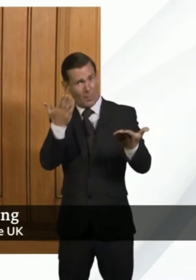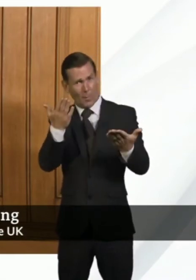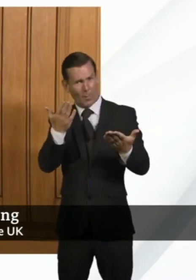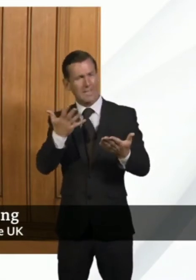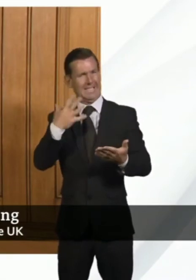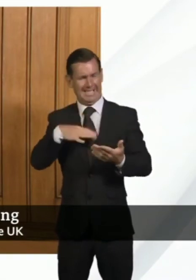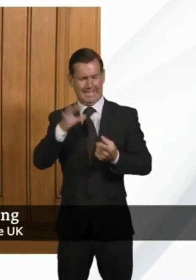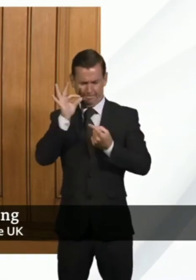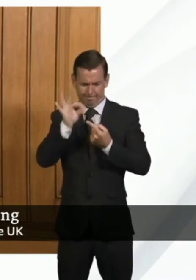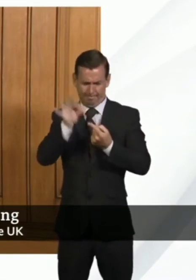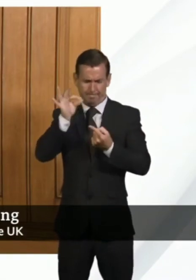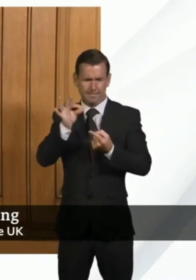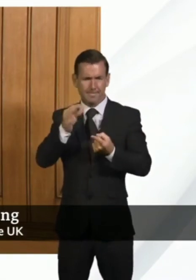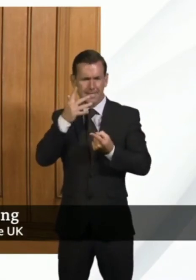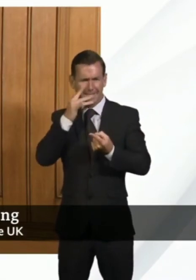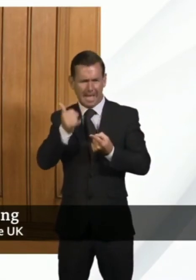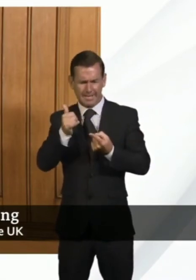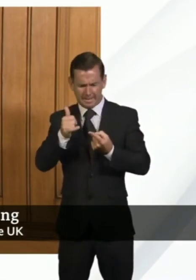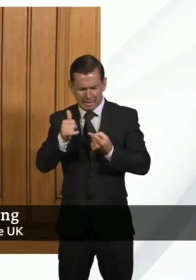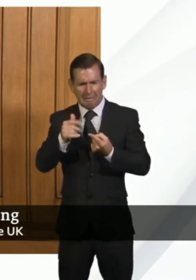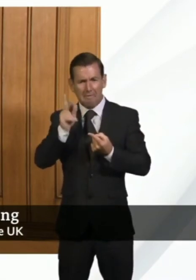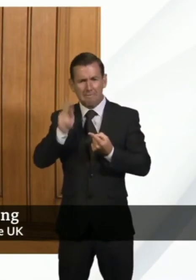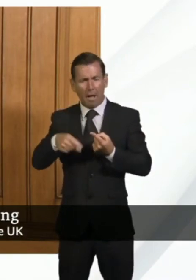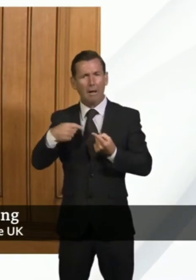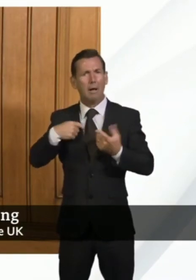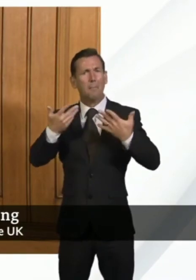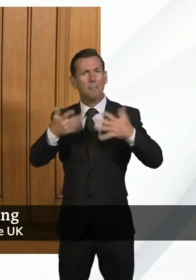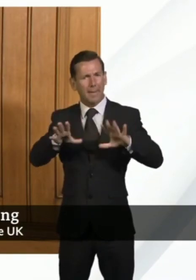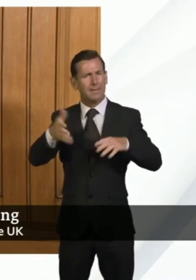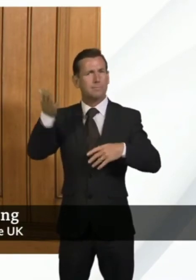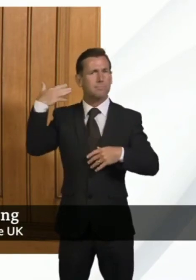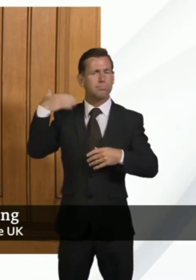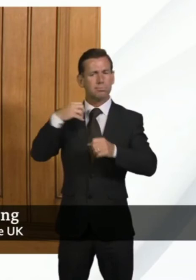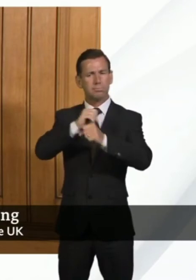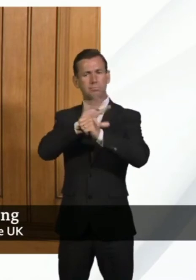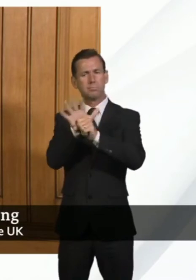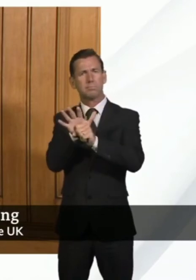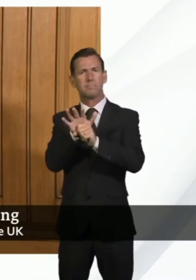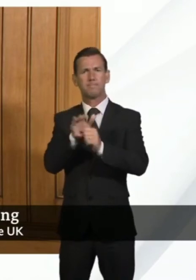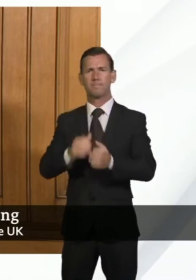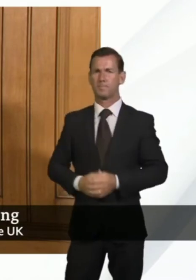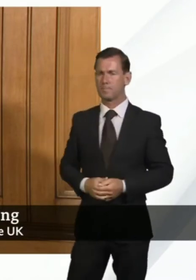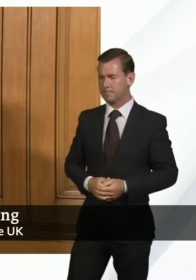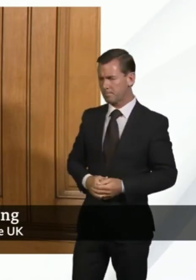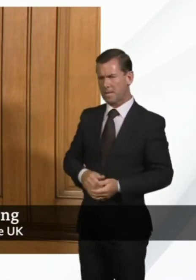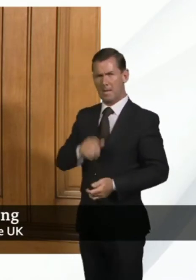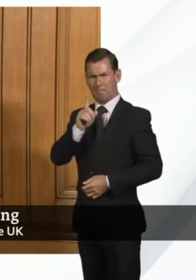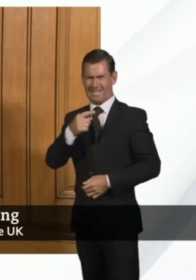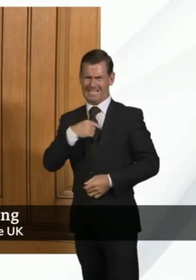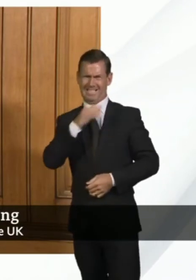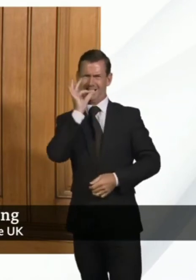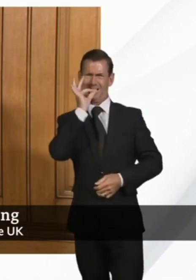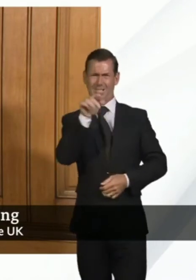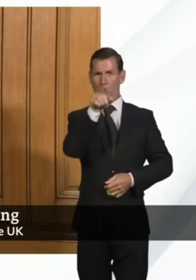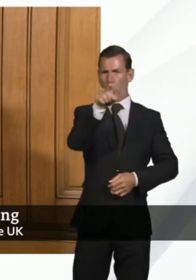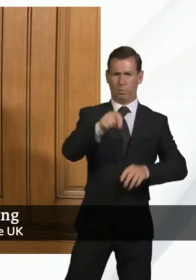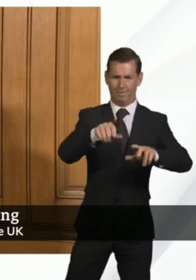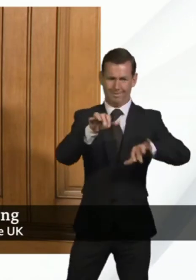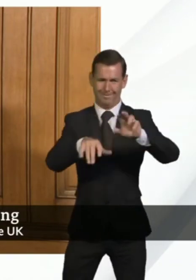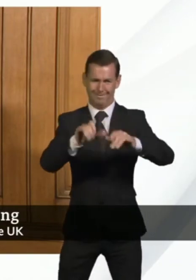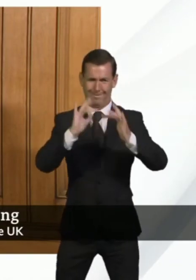so that is where we will start from I would caution against using any or